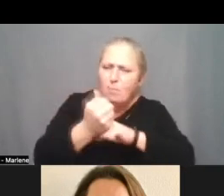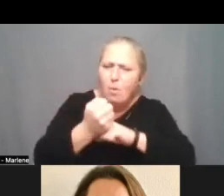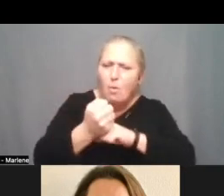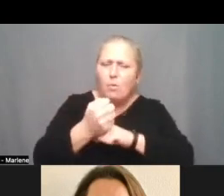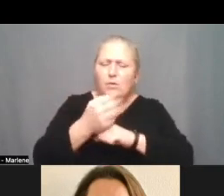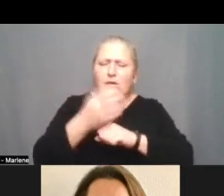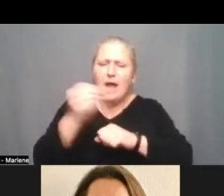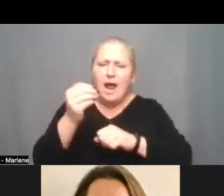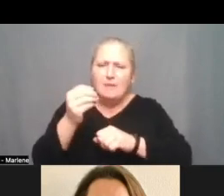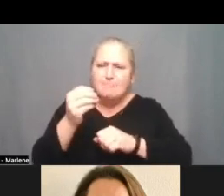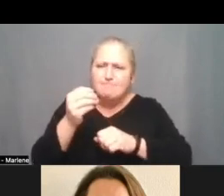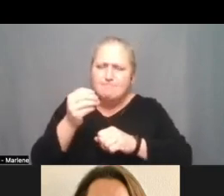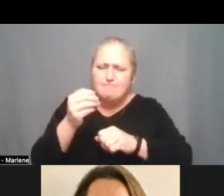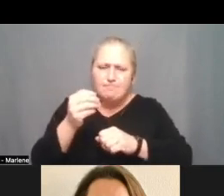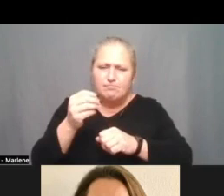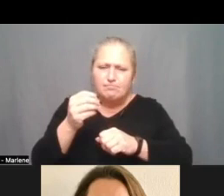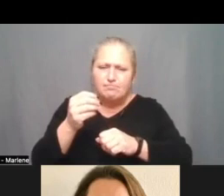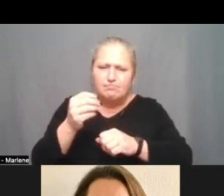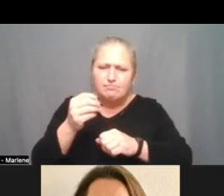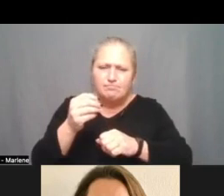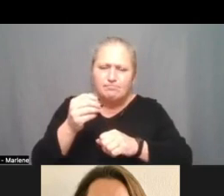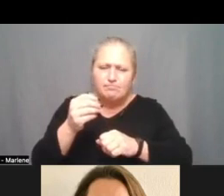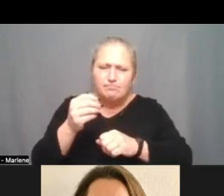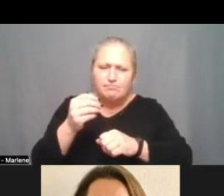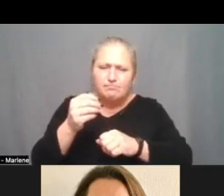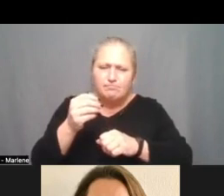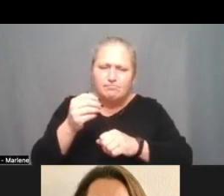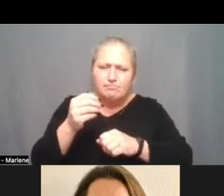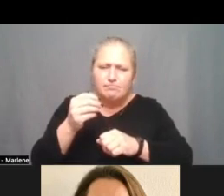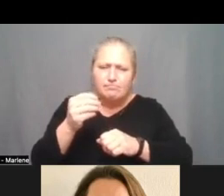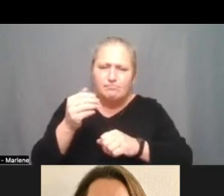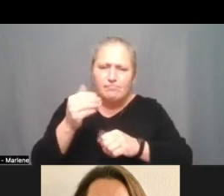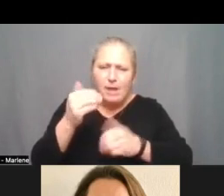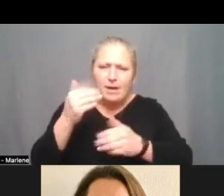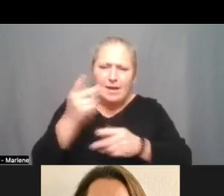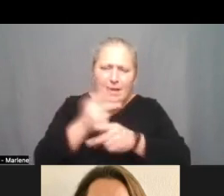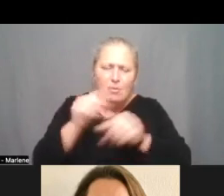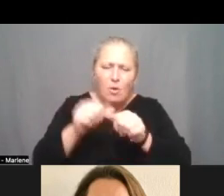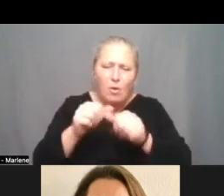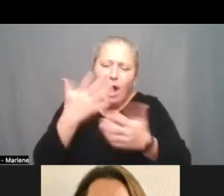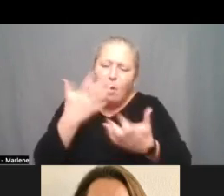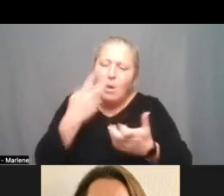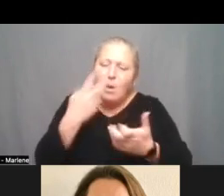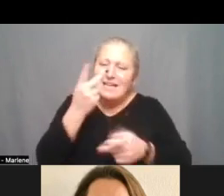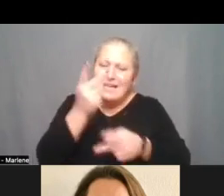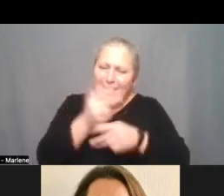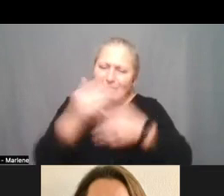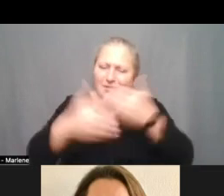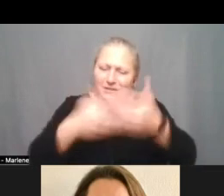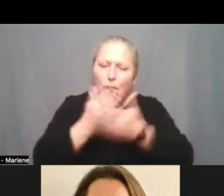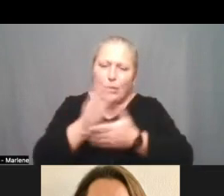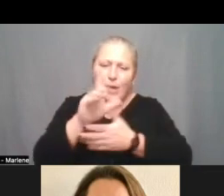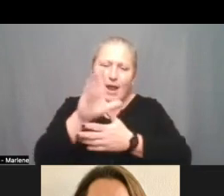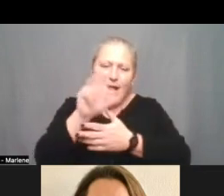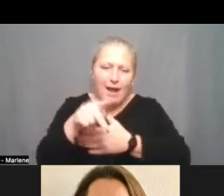um and so i just hope that you know we continue to look at that make that happen through the lcap you know as